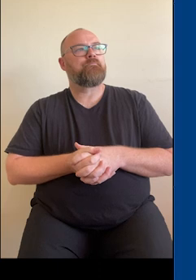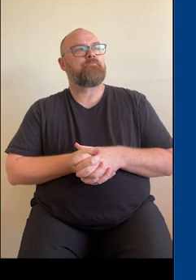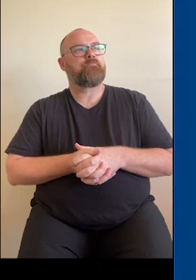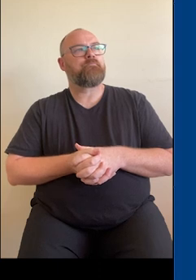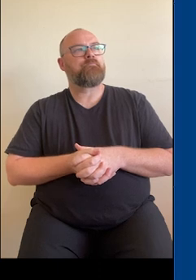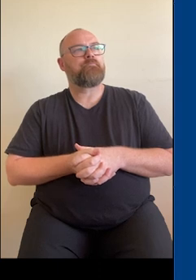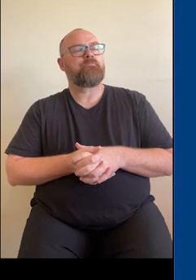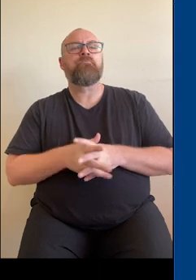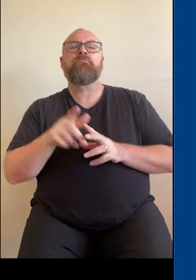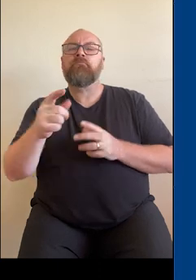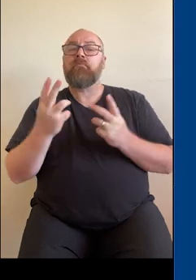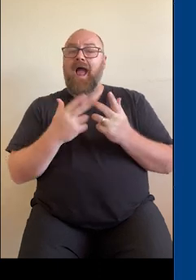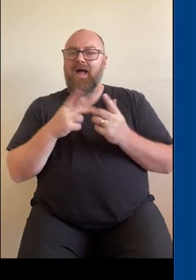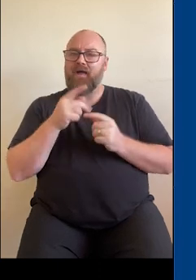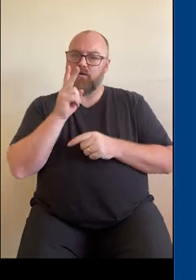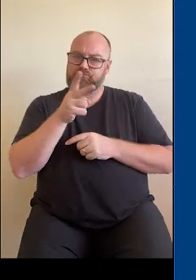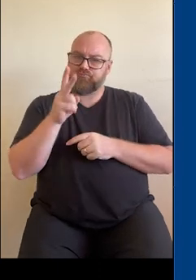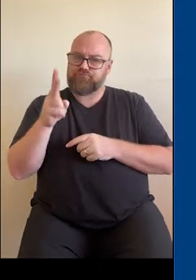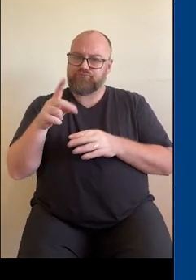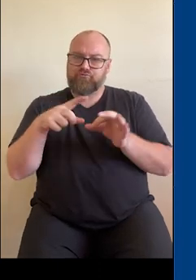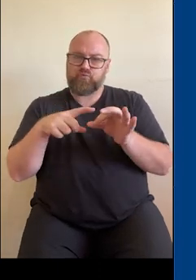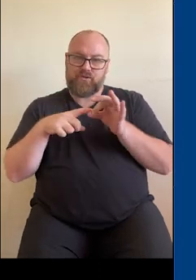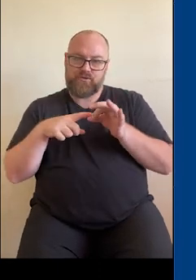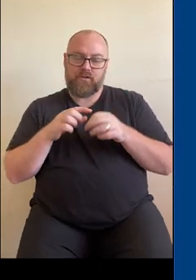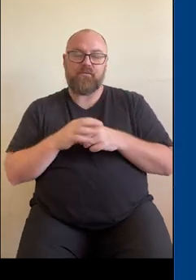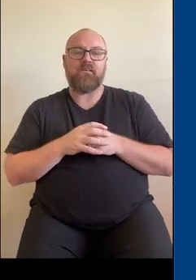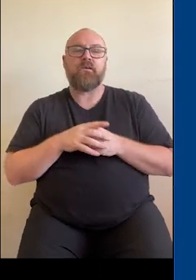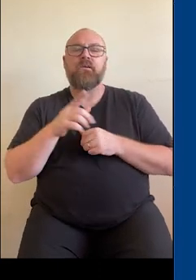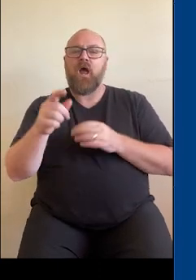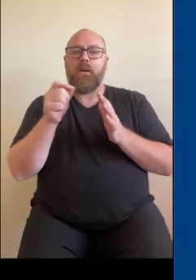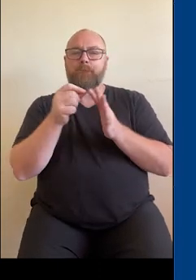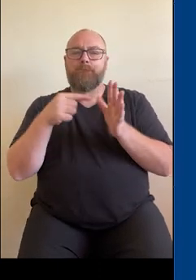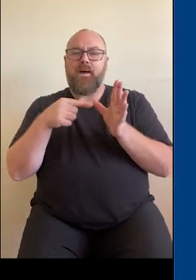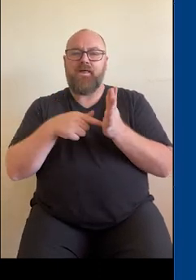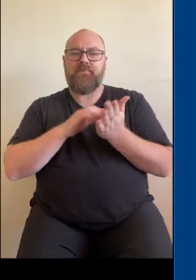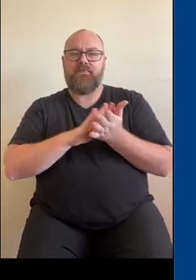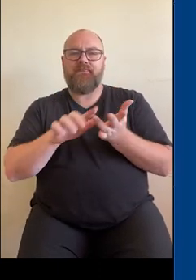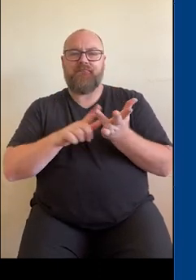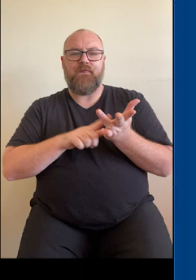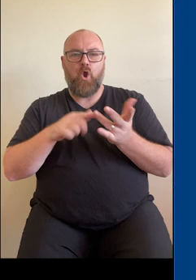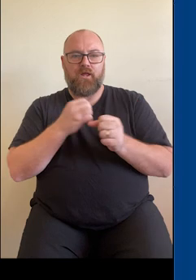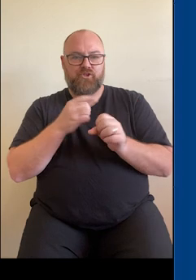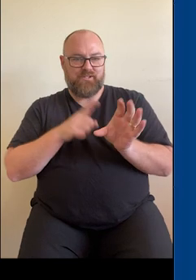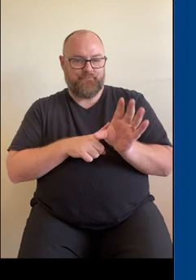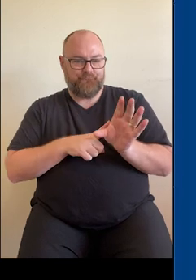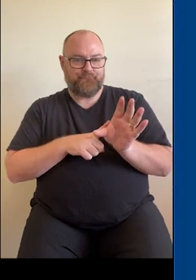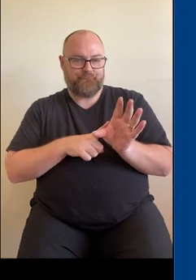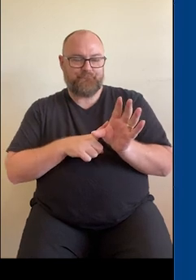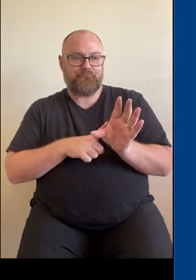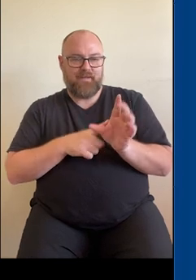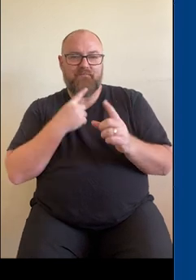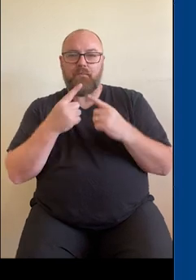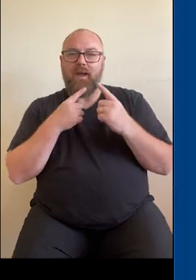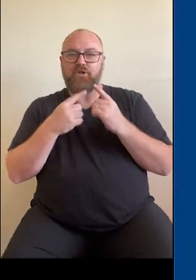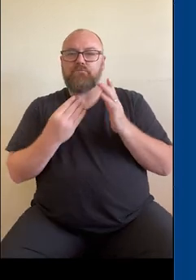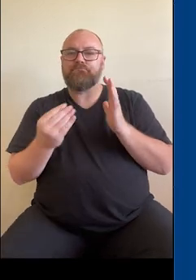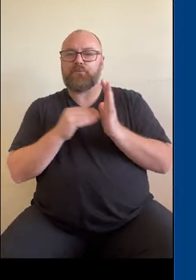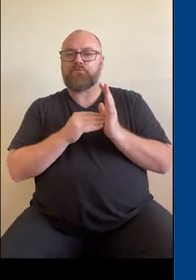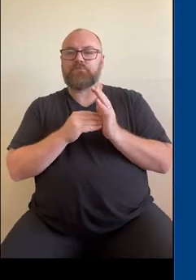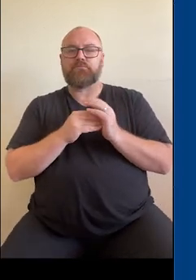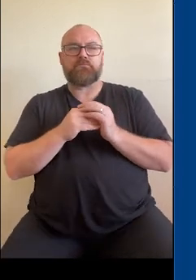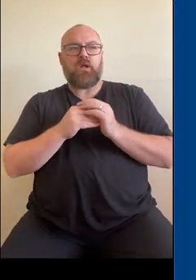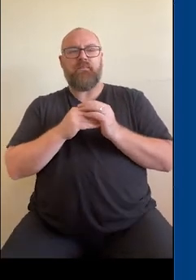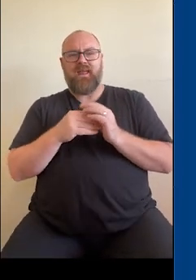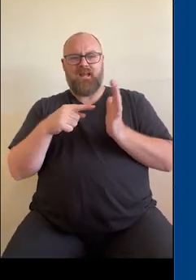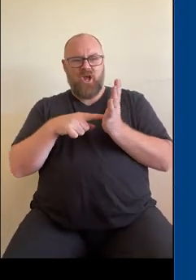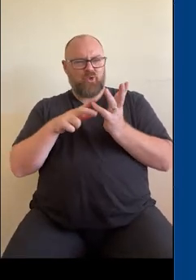Another common question that we get asked relates to the pathology reports going into my health record. Tunde, I think I